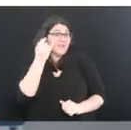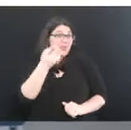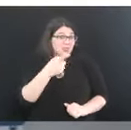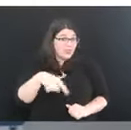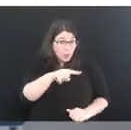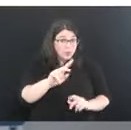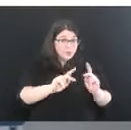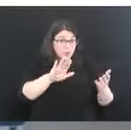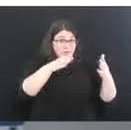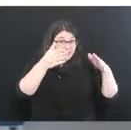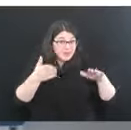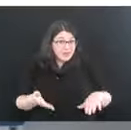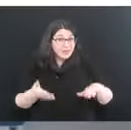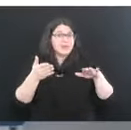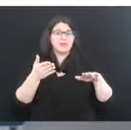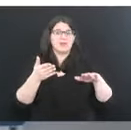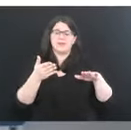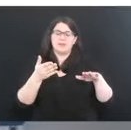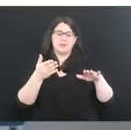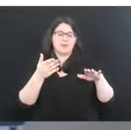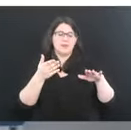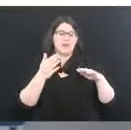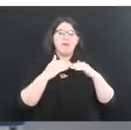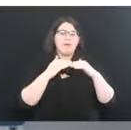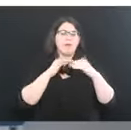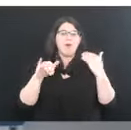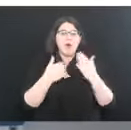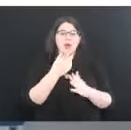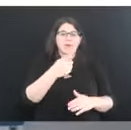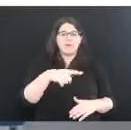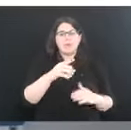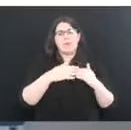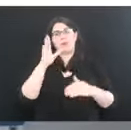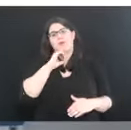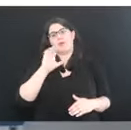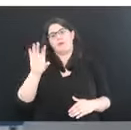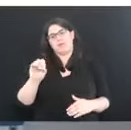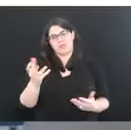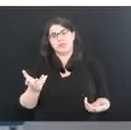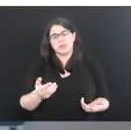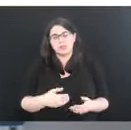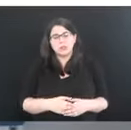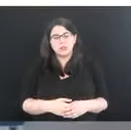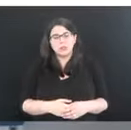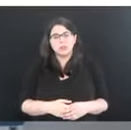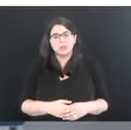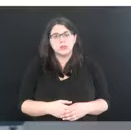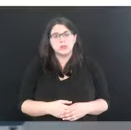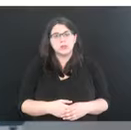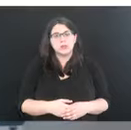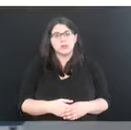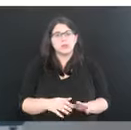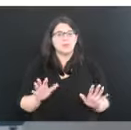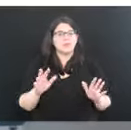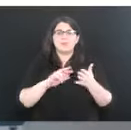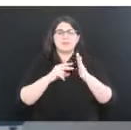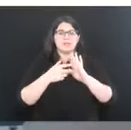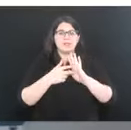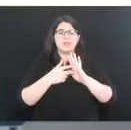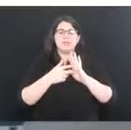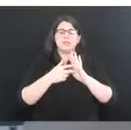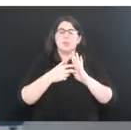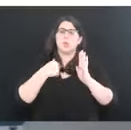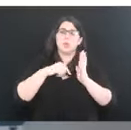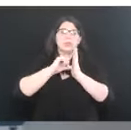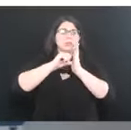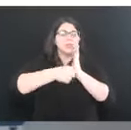over virtually all over 50 years old. So we cannot implore